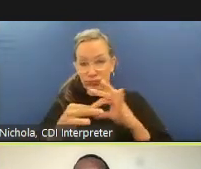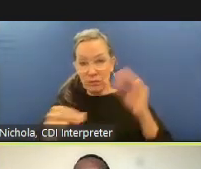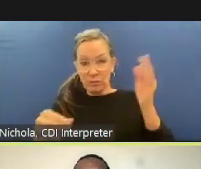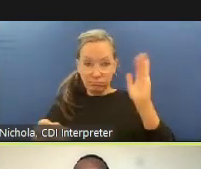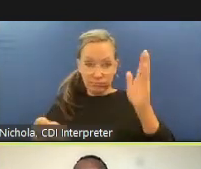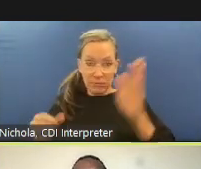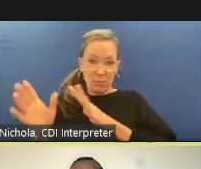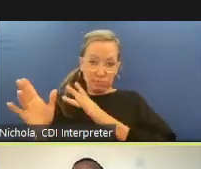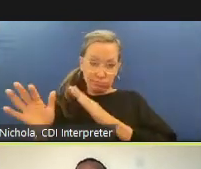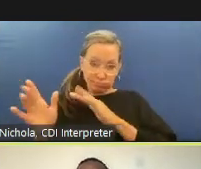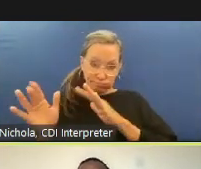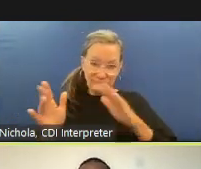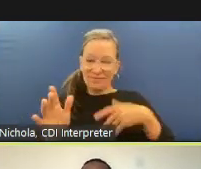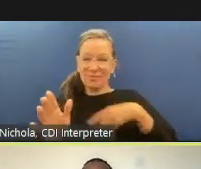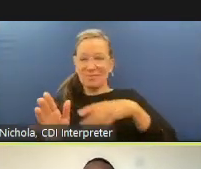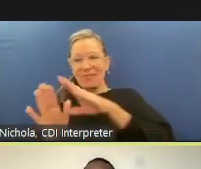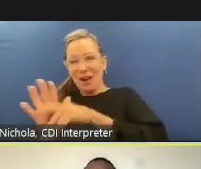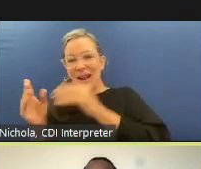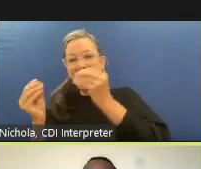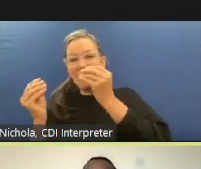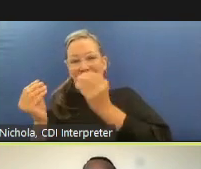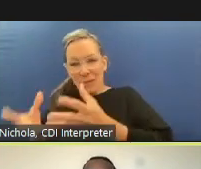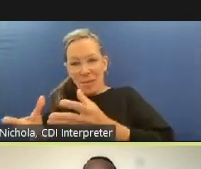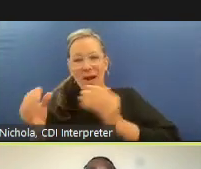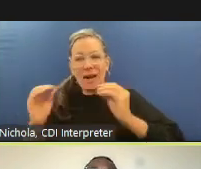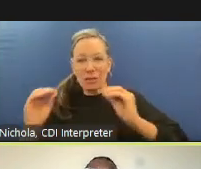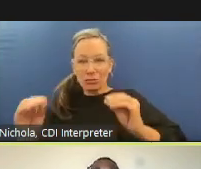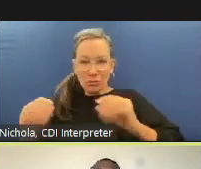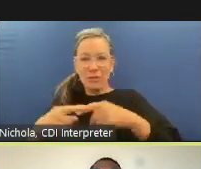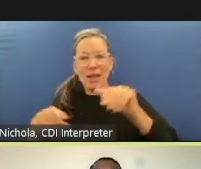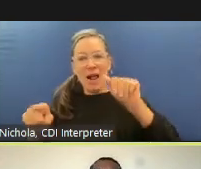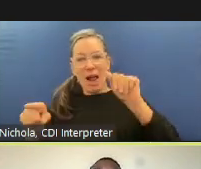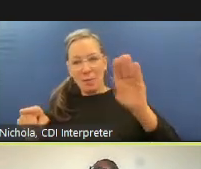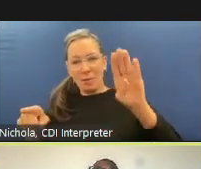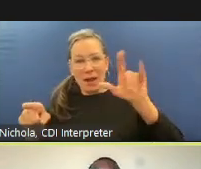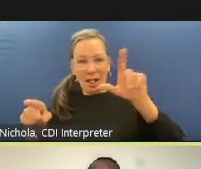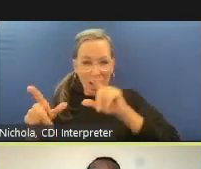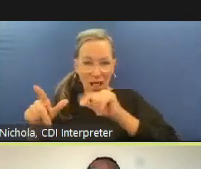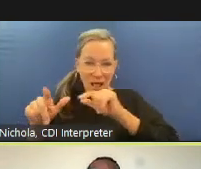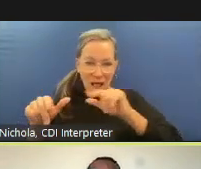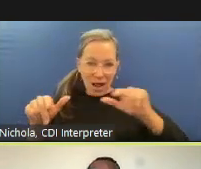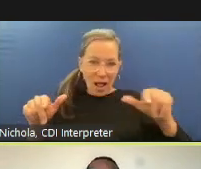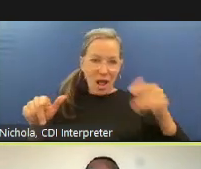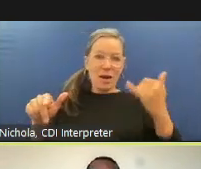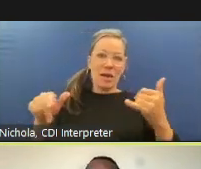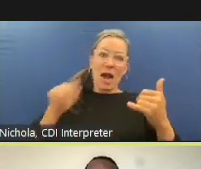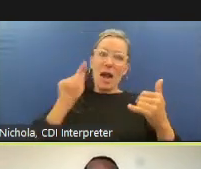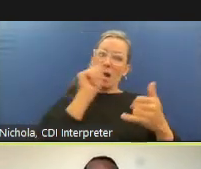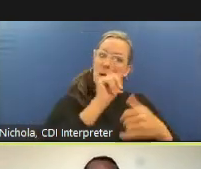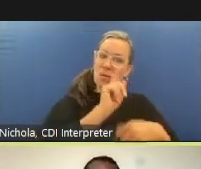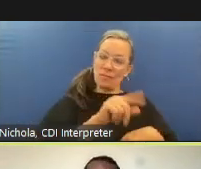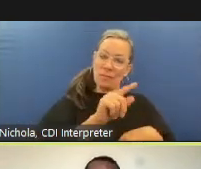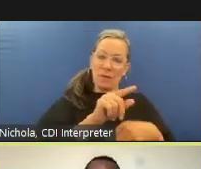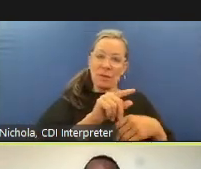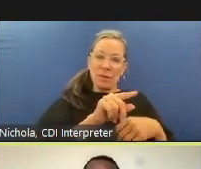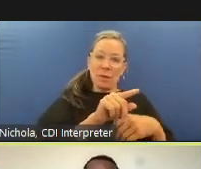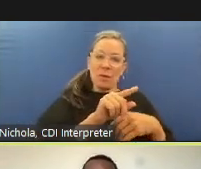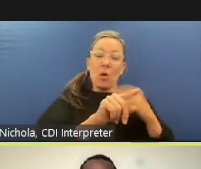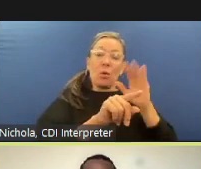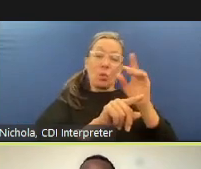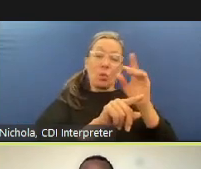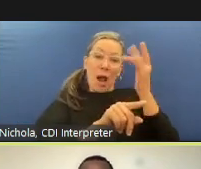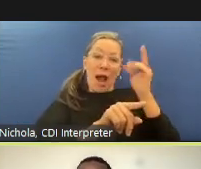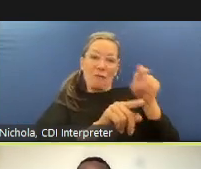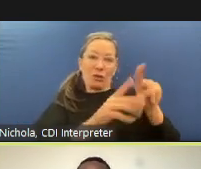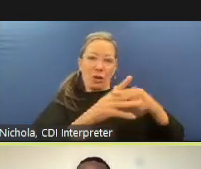just say i meant to say that part of why i'm doing this on the front end is so people have a common basis of knowledge i mean this is not an